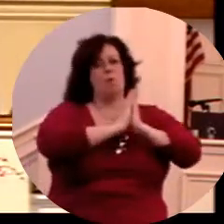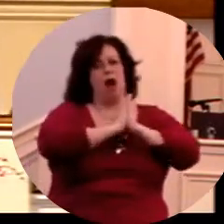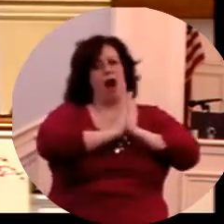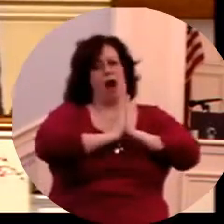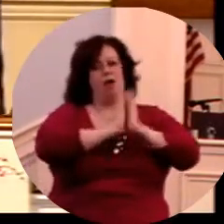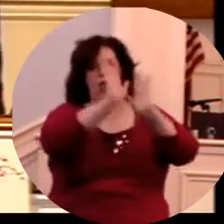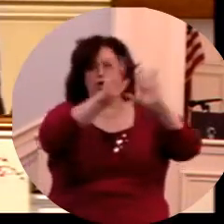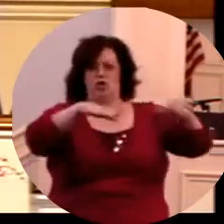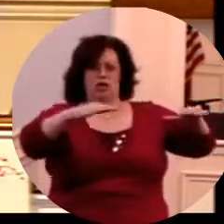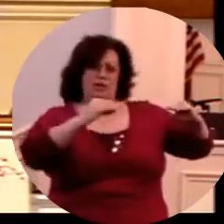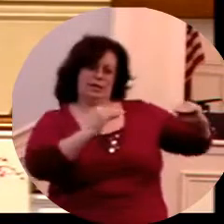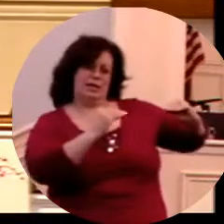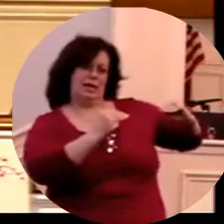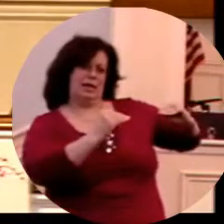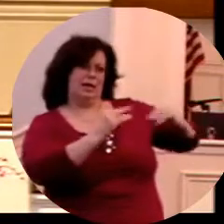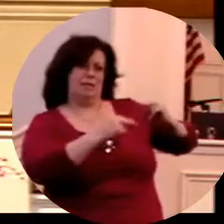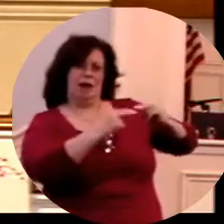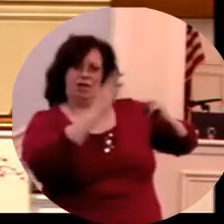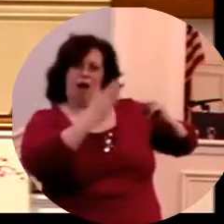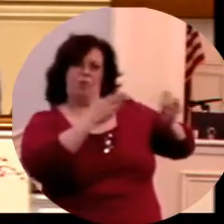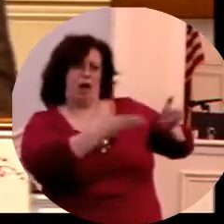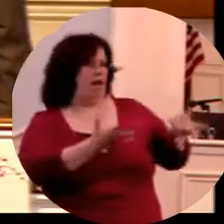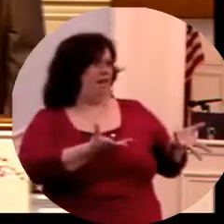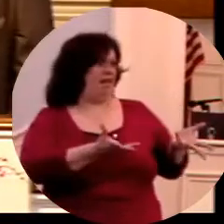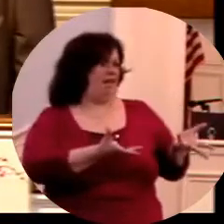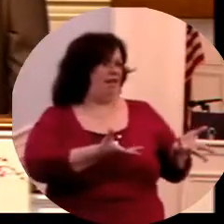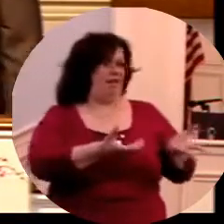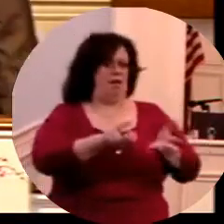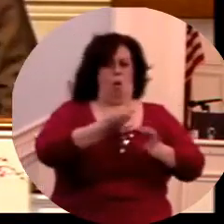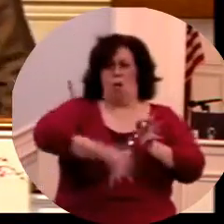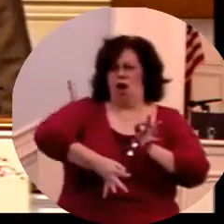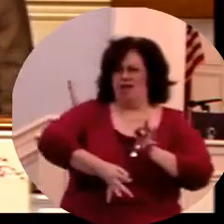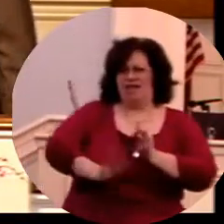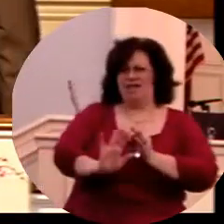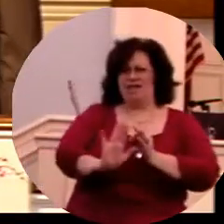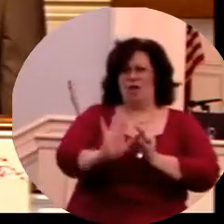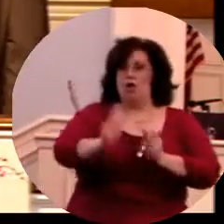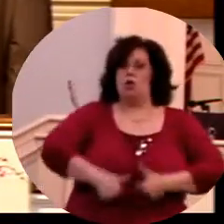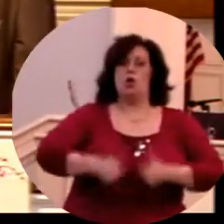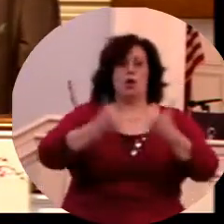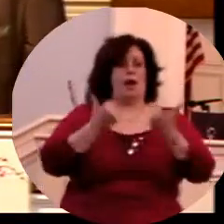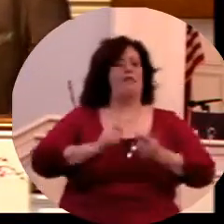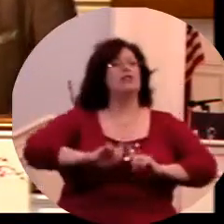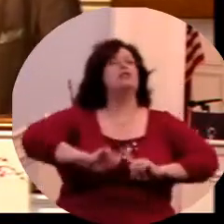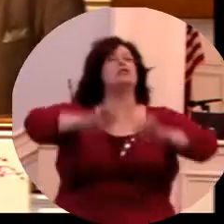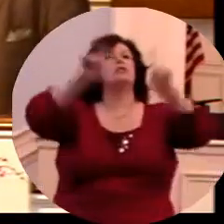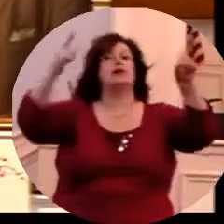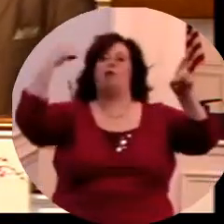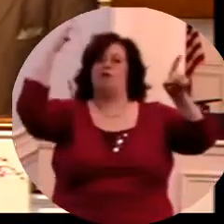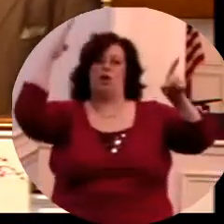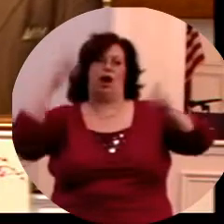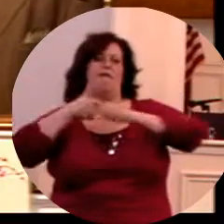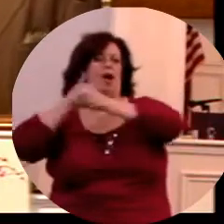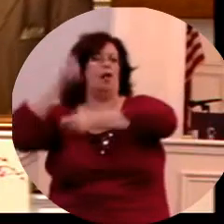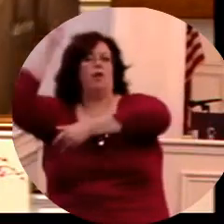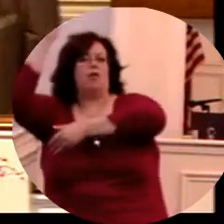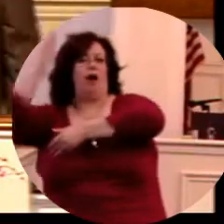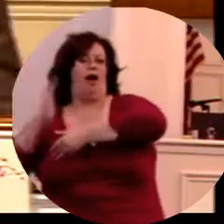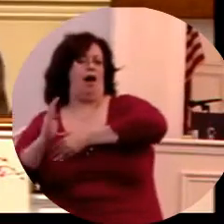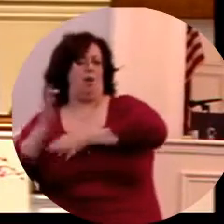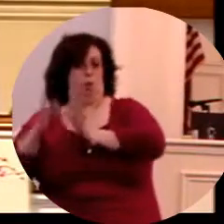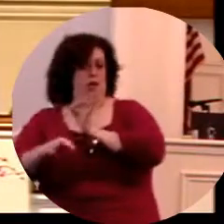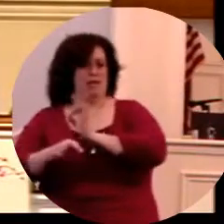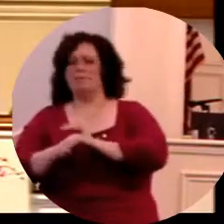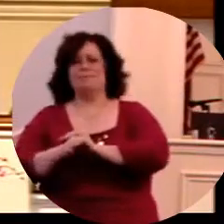vain for you to teach your children about God. It's not, hey, it's not in vain for you to live a separated life for God. It's not,